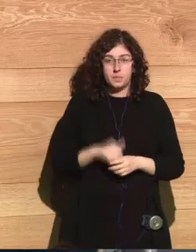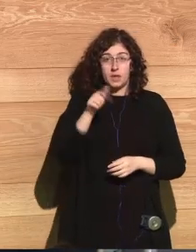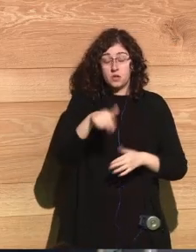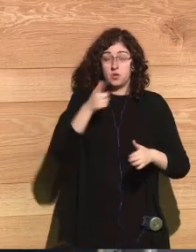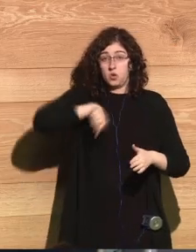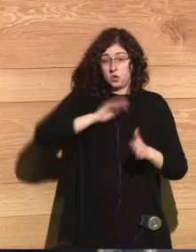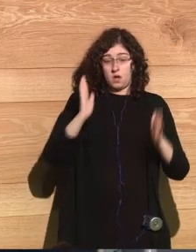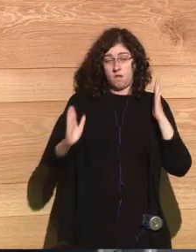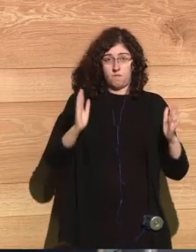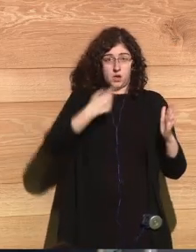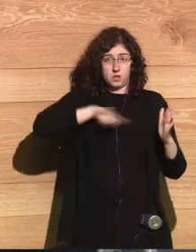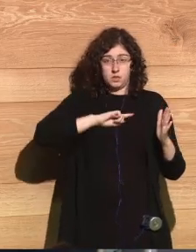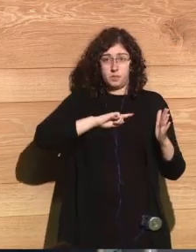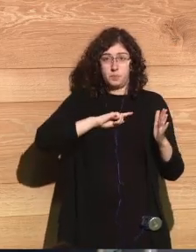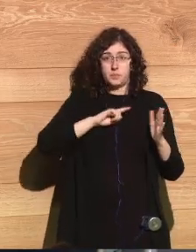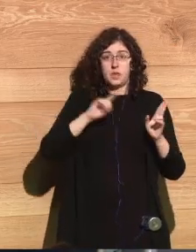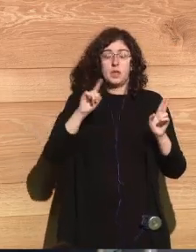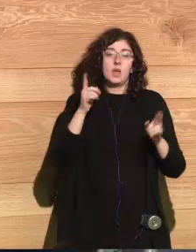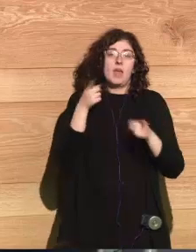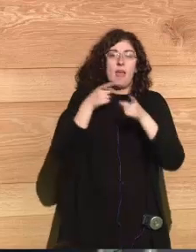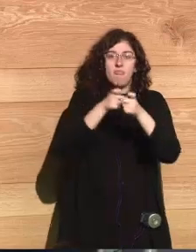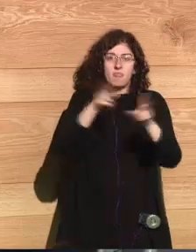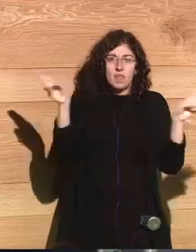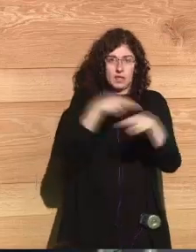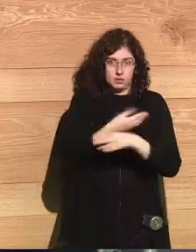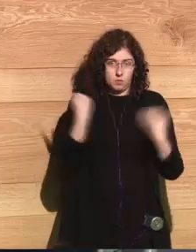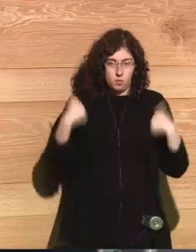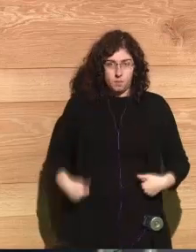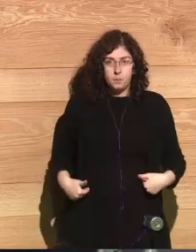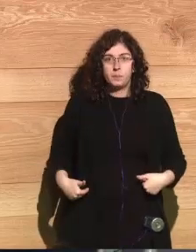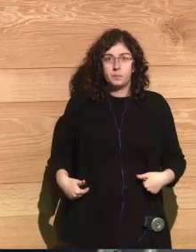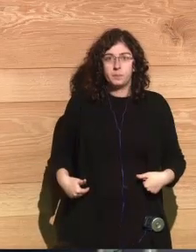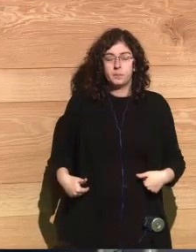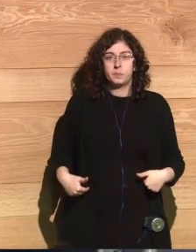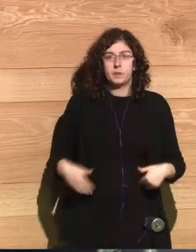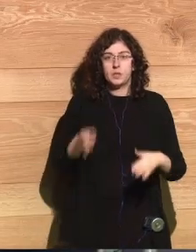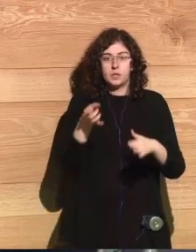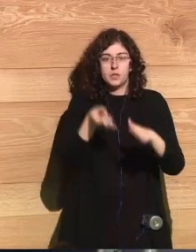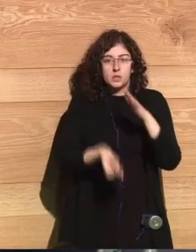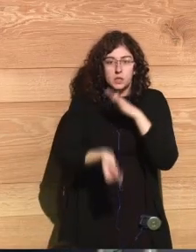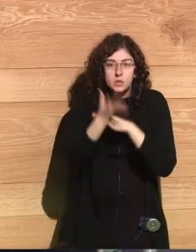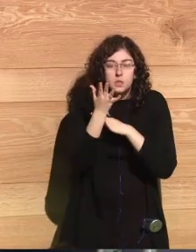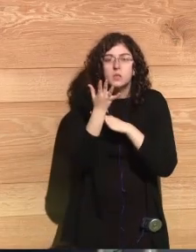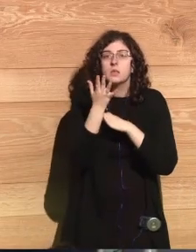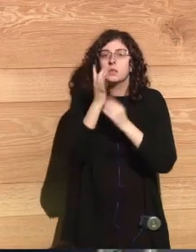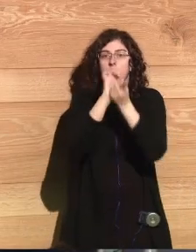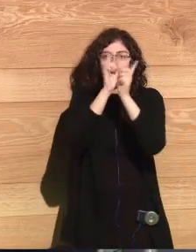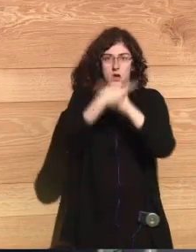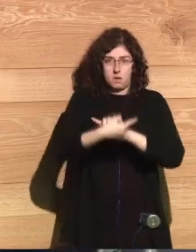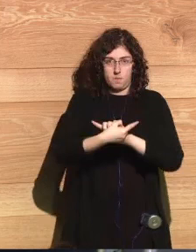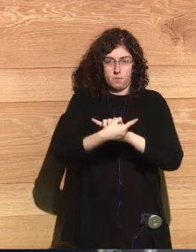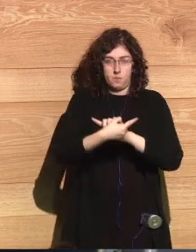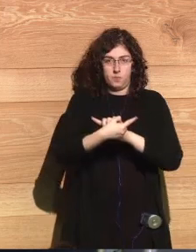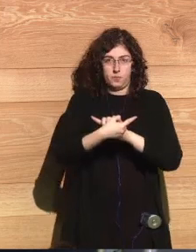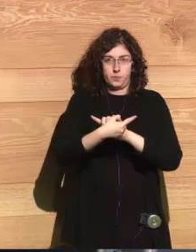in the Spanish territory. And that's where we are at in this humanitarian disarmament. And we are trying to generate